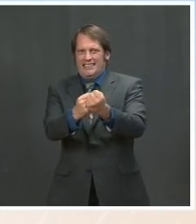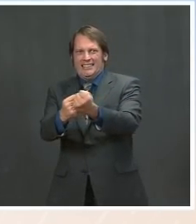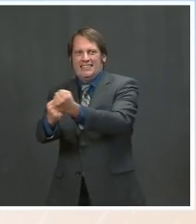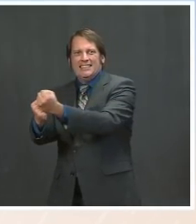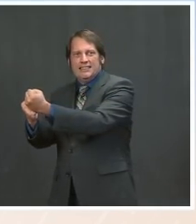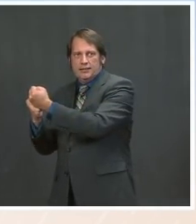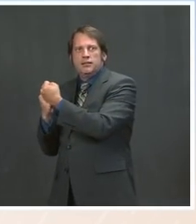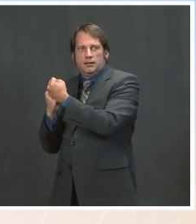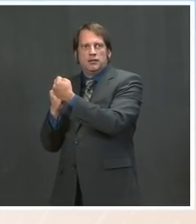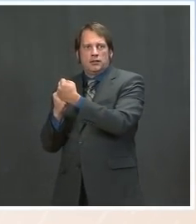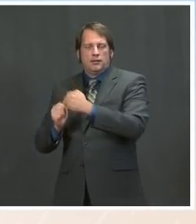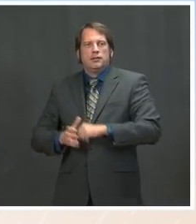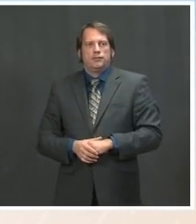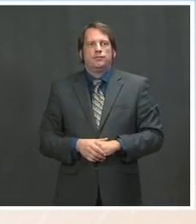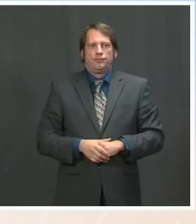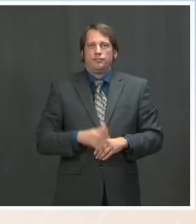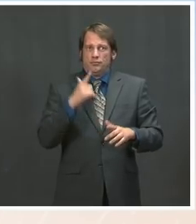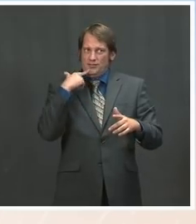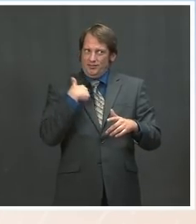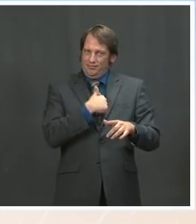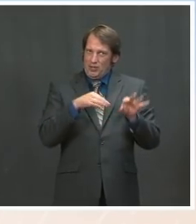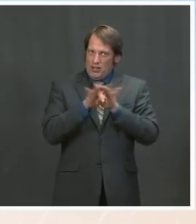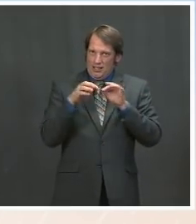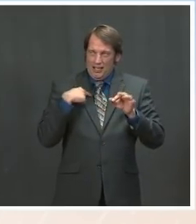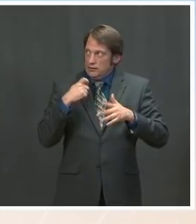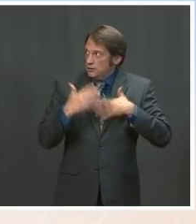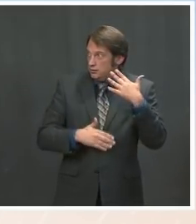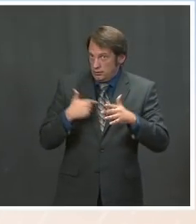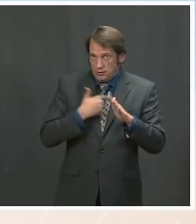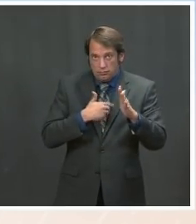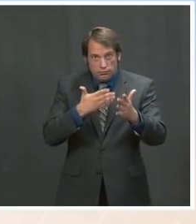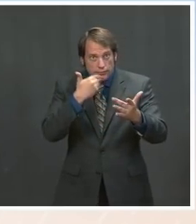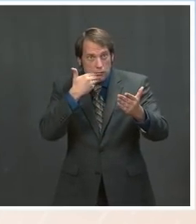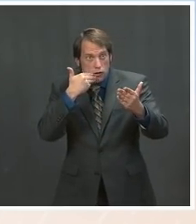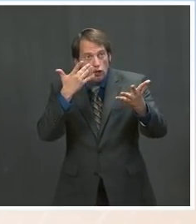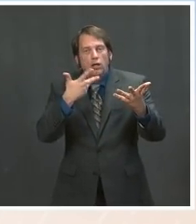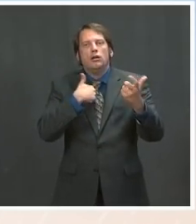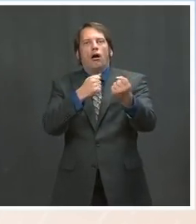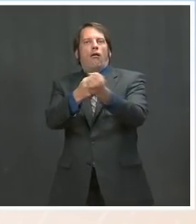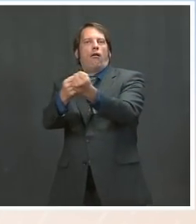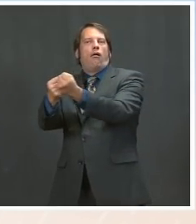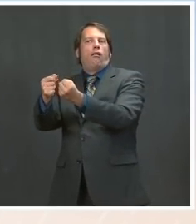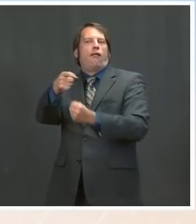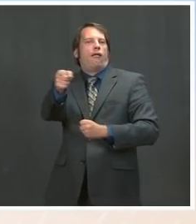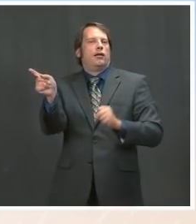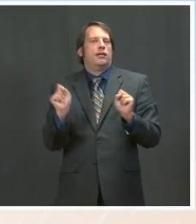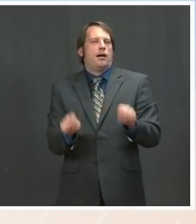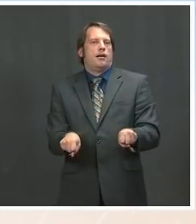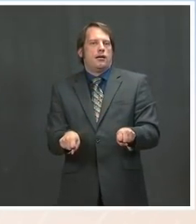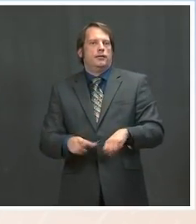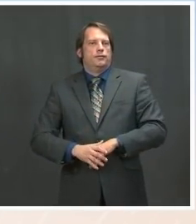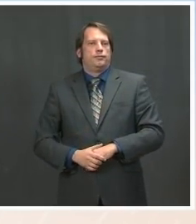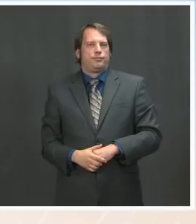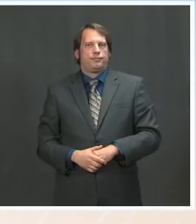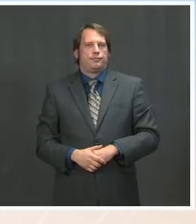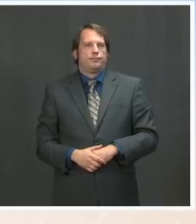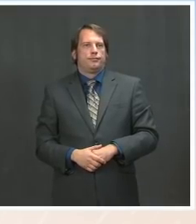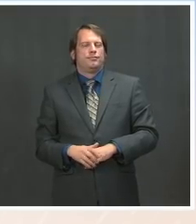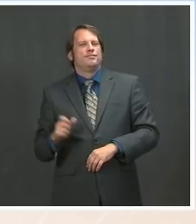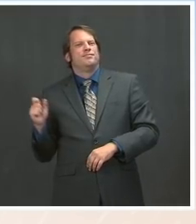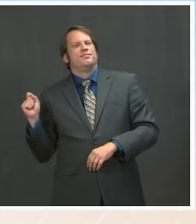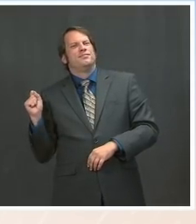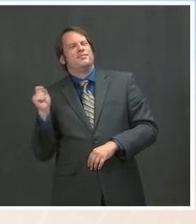options. I did a quick review of the President's daily schedule, and I found that the White House had 38 listings that dealt with the COVID pandemic.